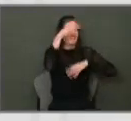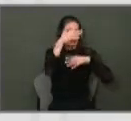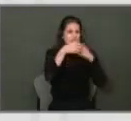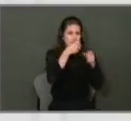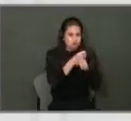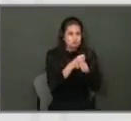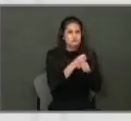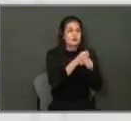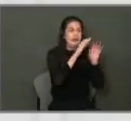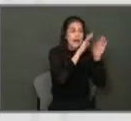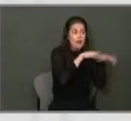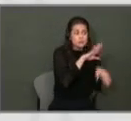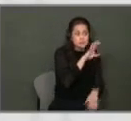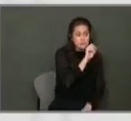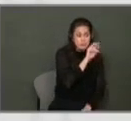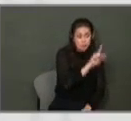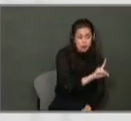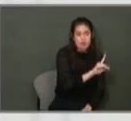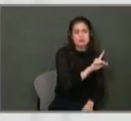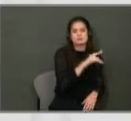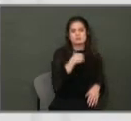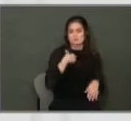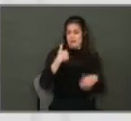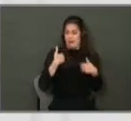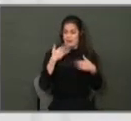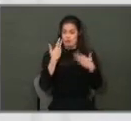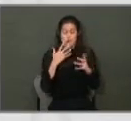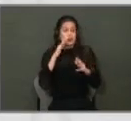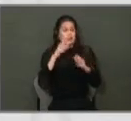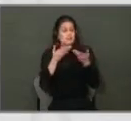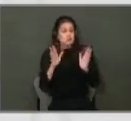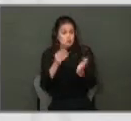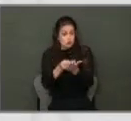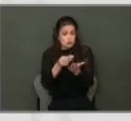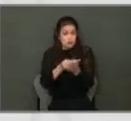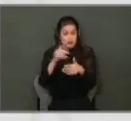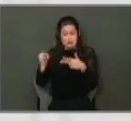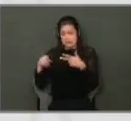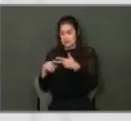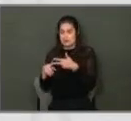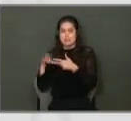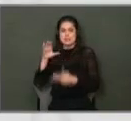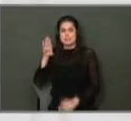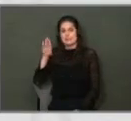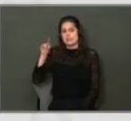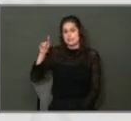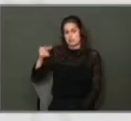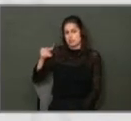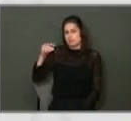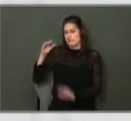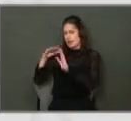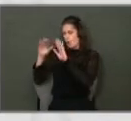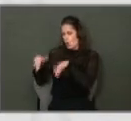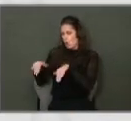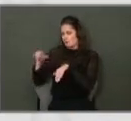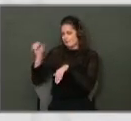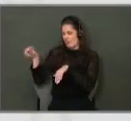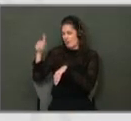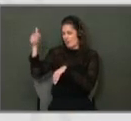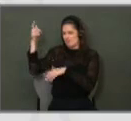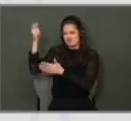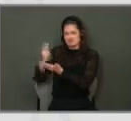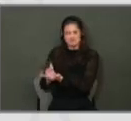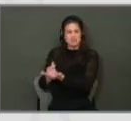between the housing bond, what we have in our general fund, and what we have in our CDBG and home fund, our federal funds, we're